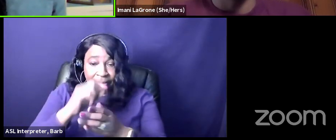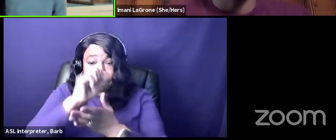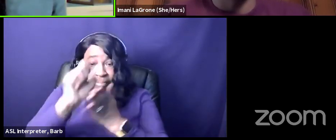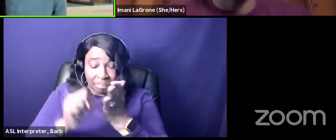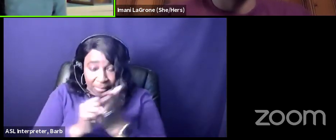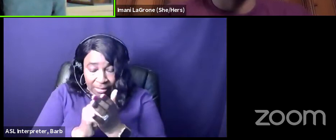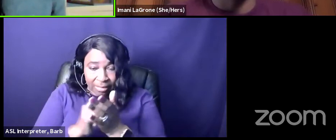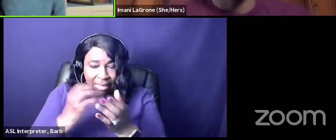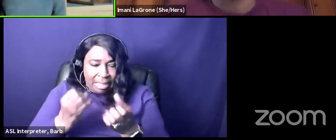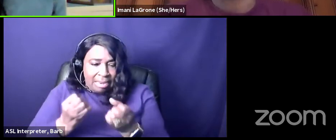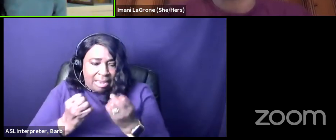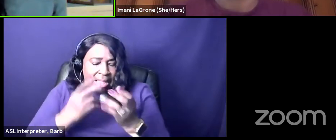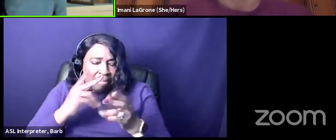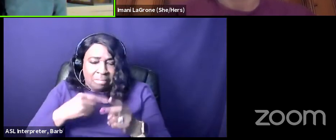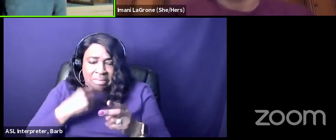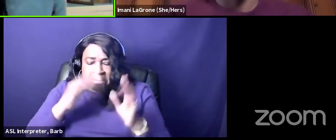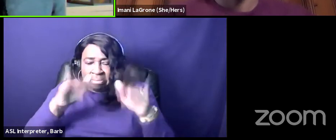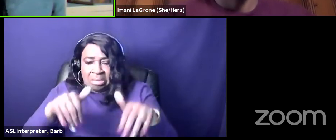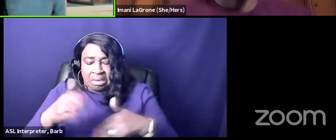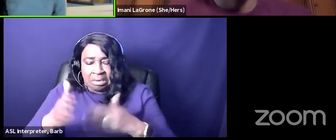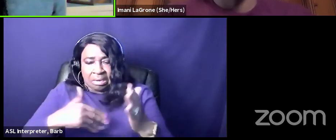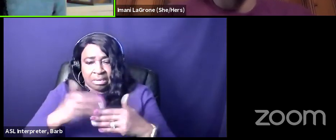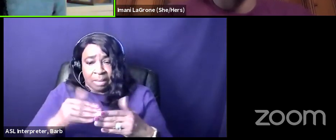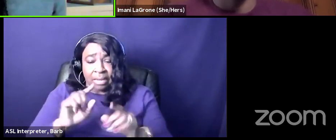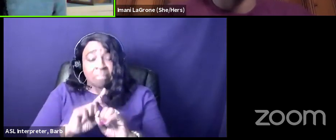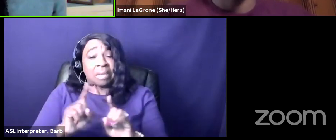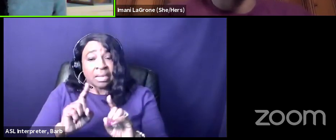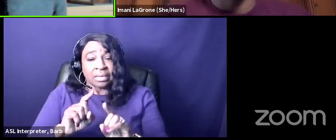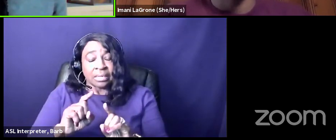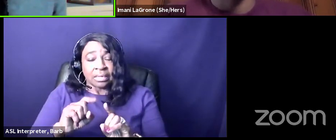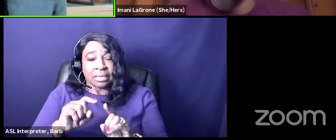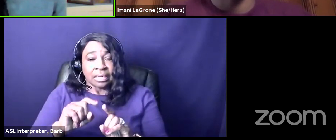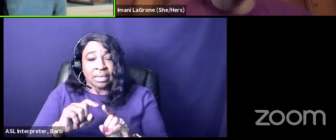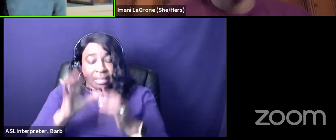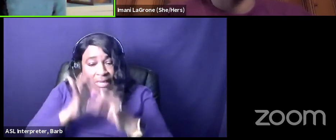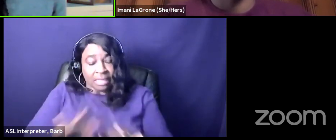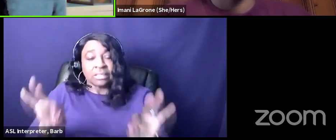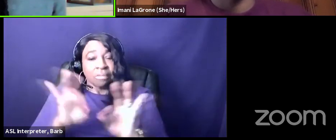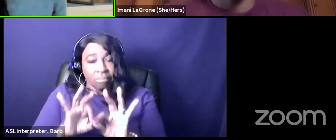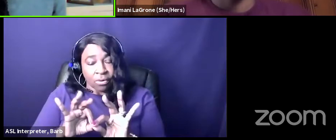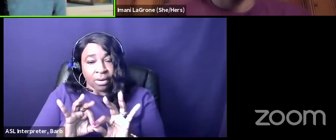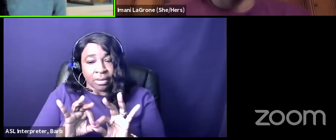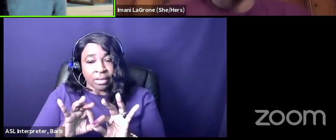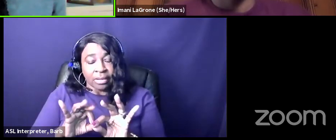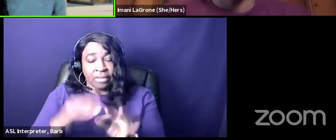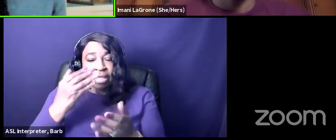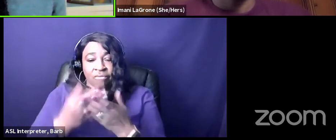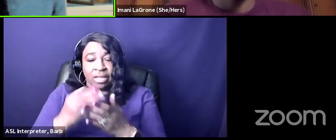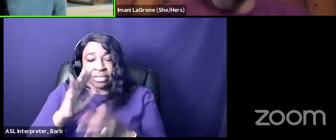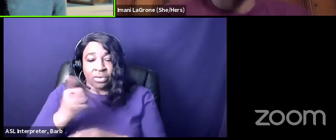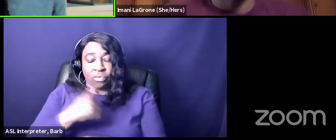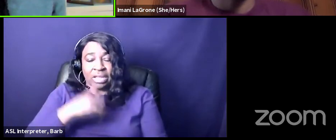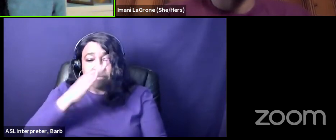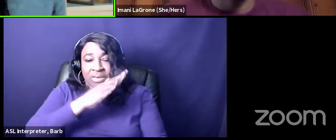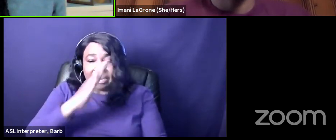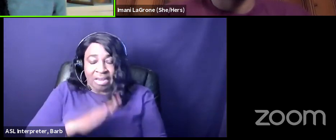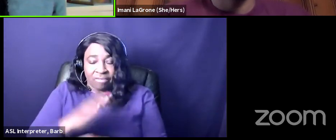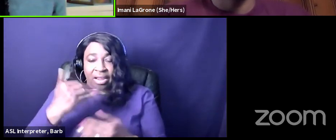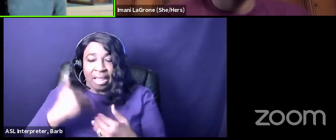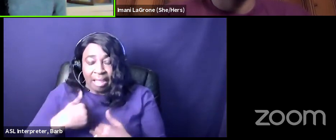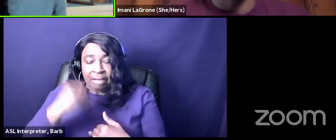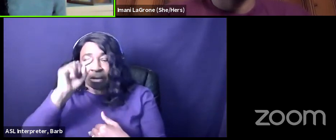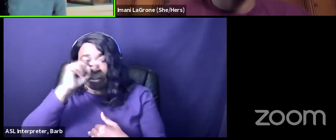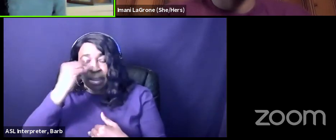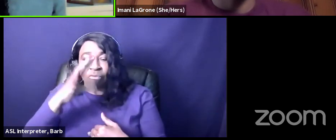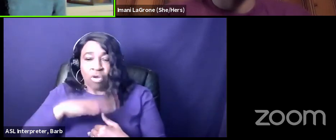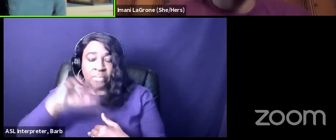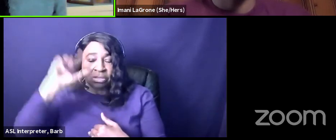folks like well it doesn't matter and it's like but it kind of does still it does and the fact that we've never had a u.s a black woman who's been a